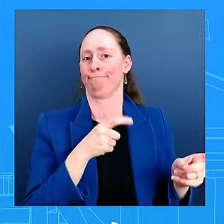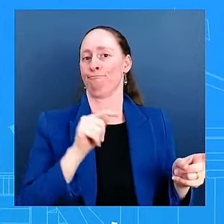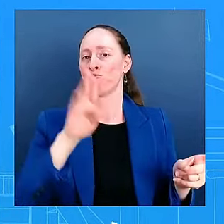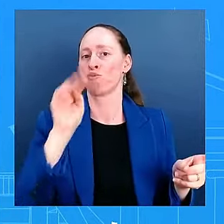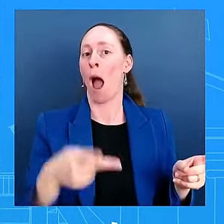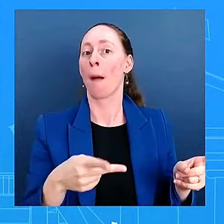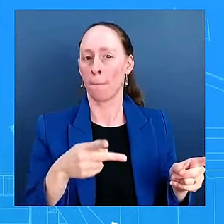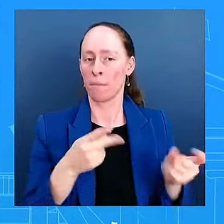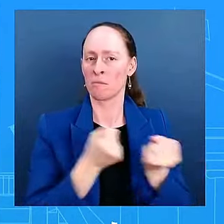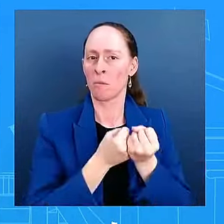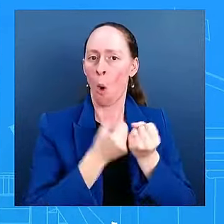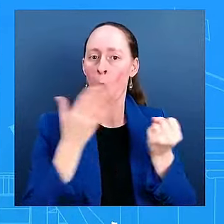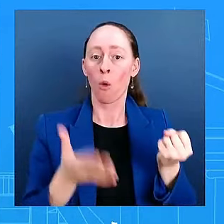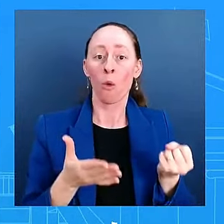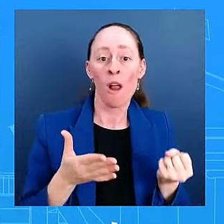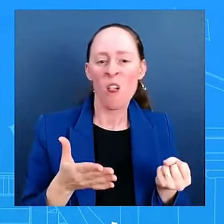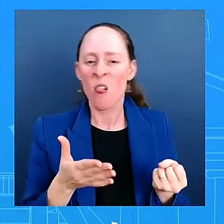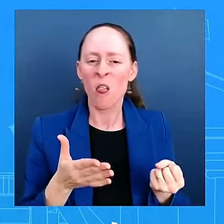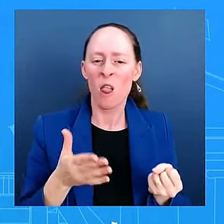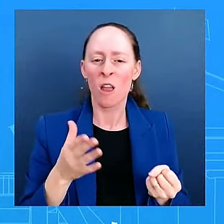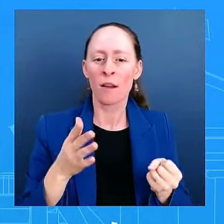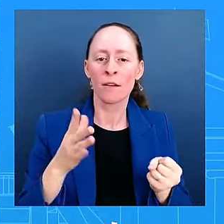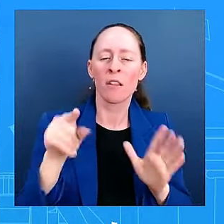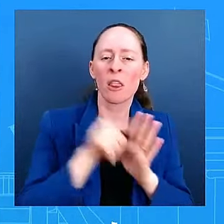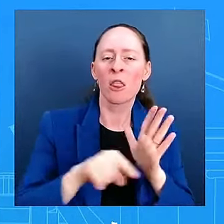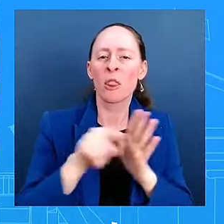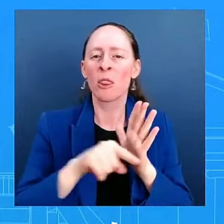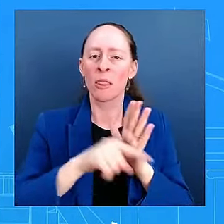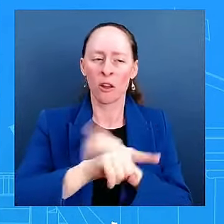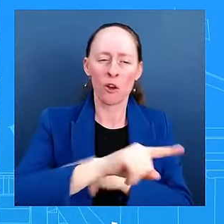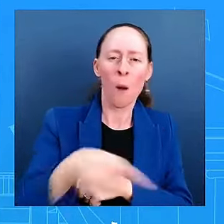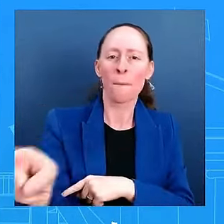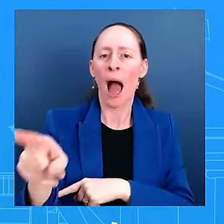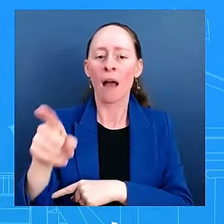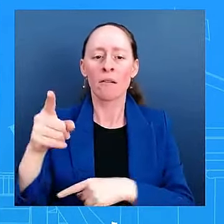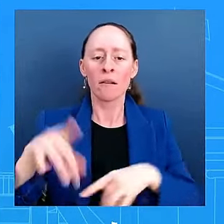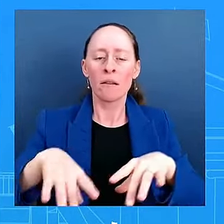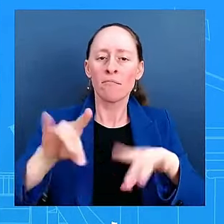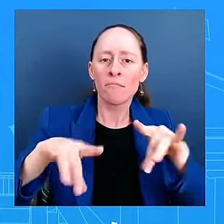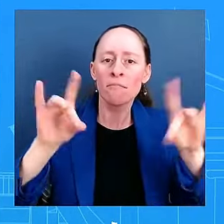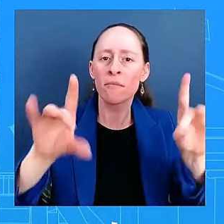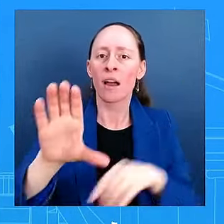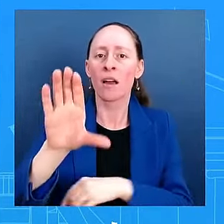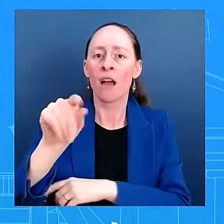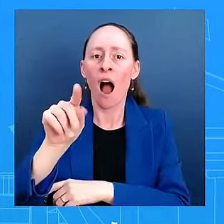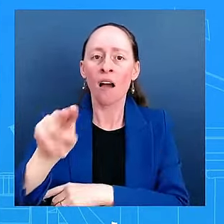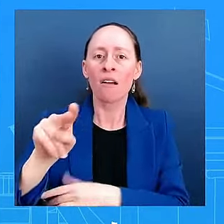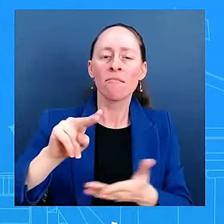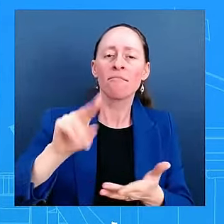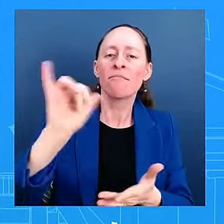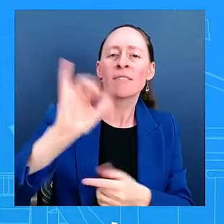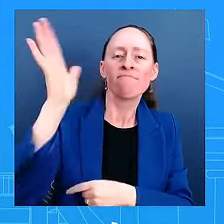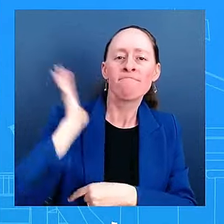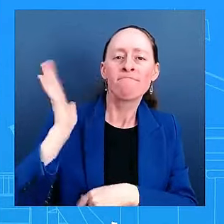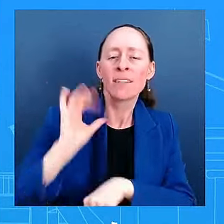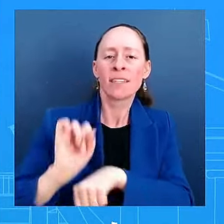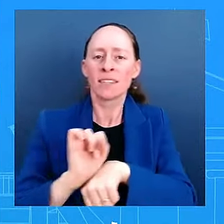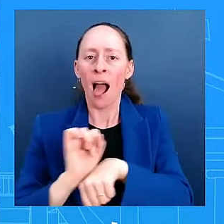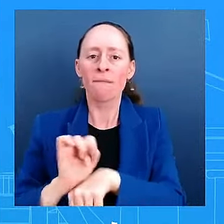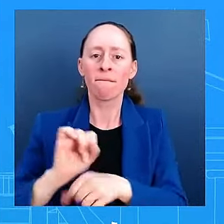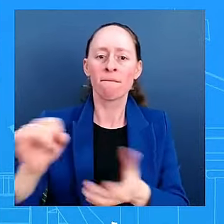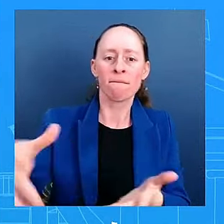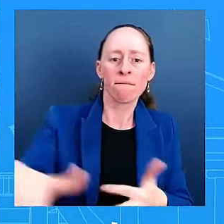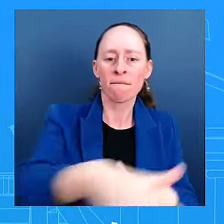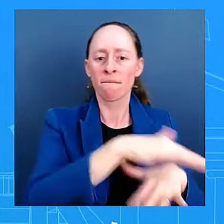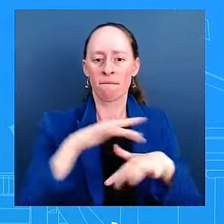messages were quickly condemned by campus and civil rights leaders. But is the White House tracking this? And what concern does the White House